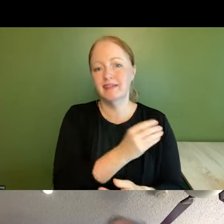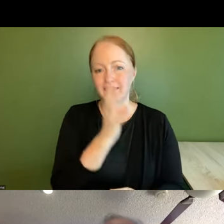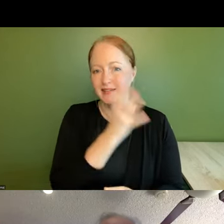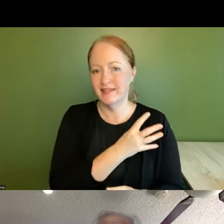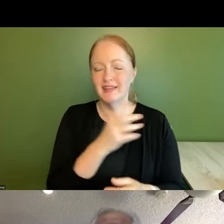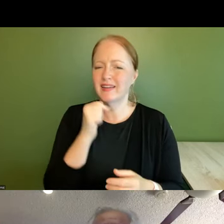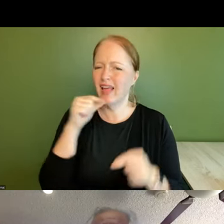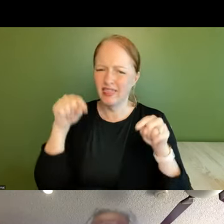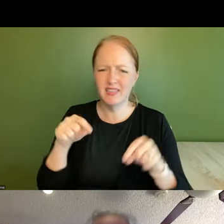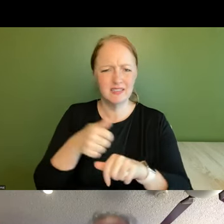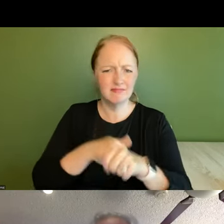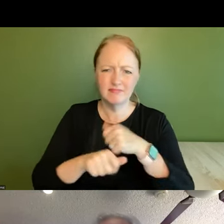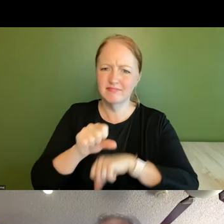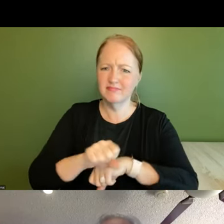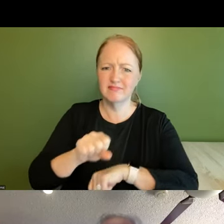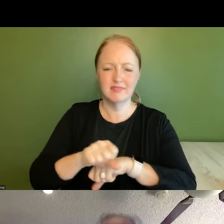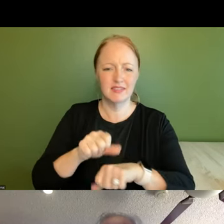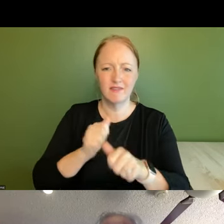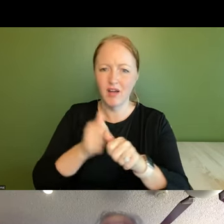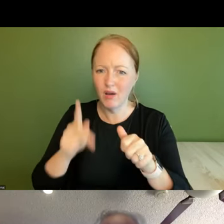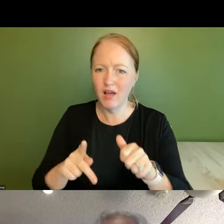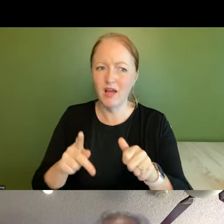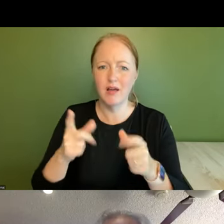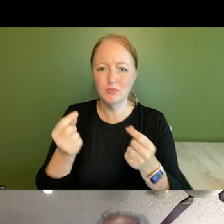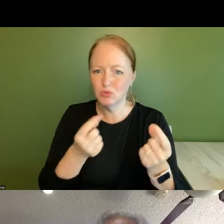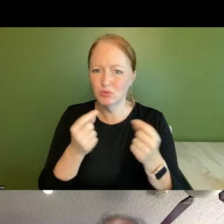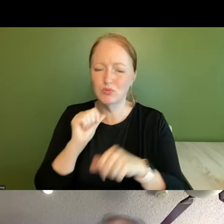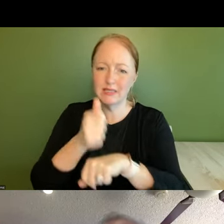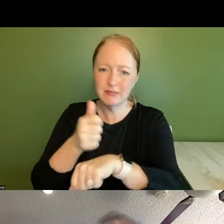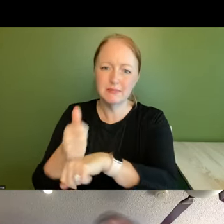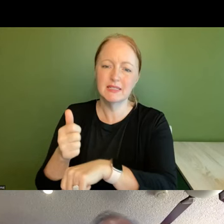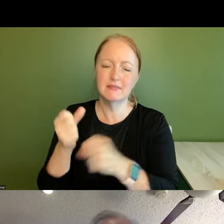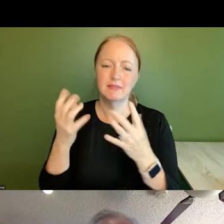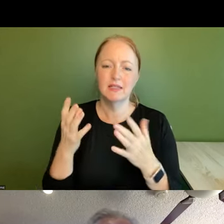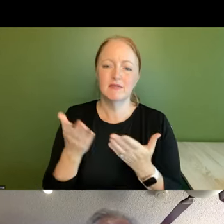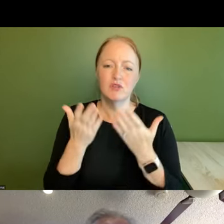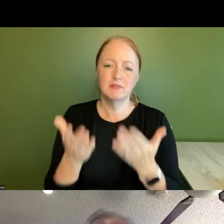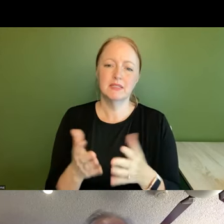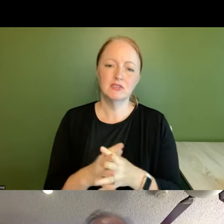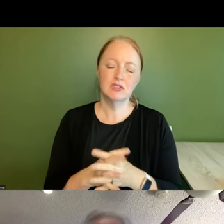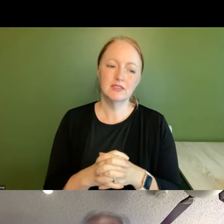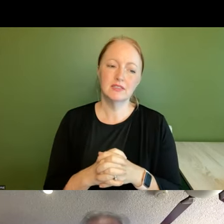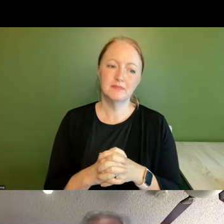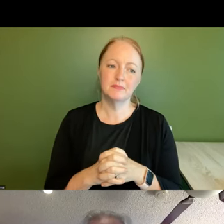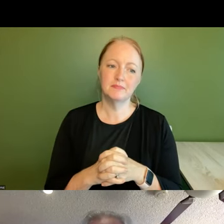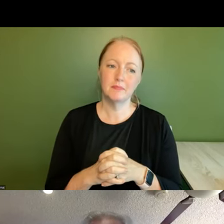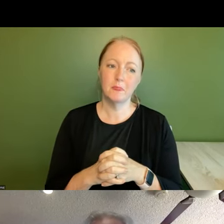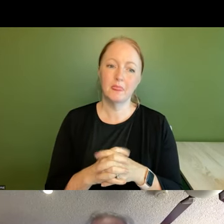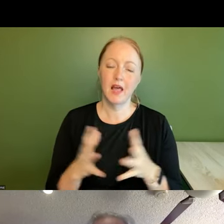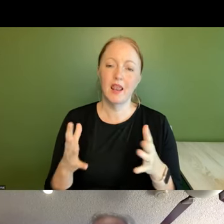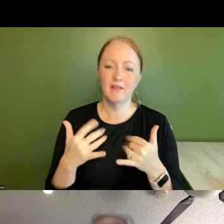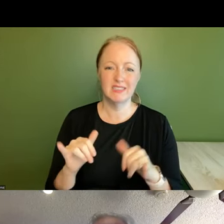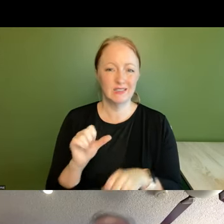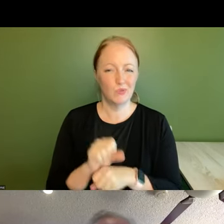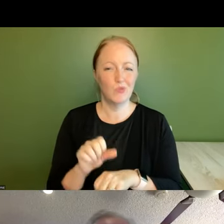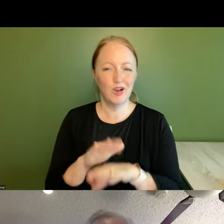one really is following up and implementing many of the recommendations a lot of this is still a work in